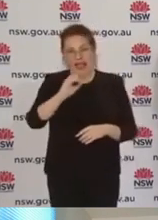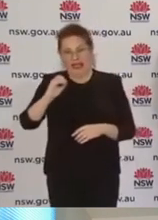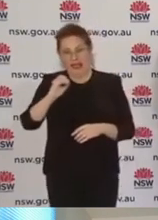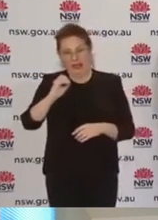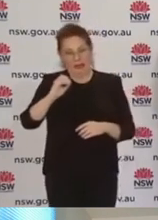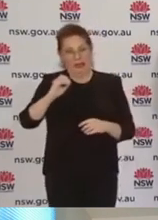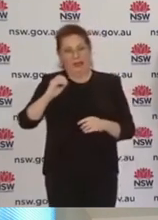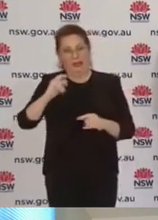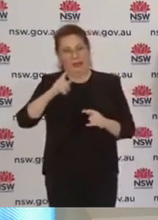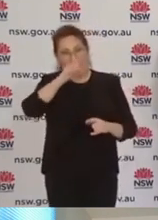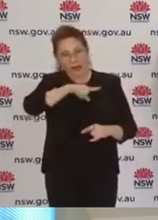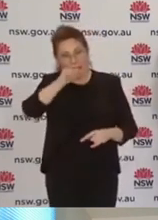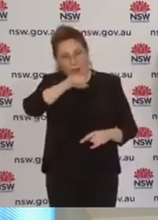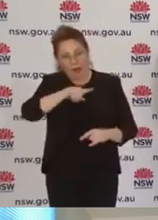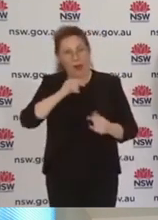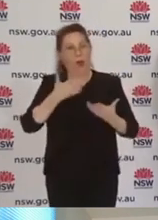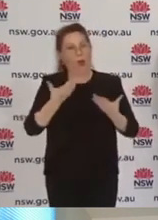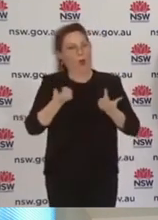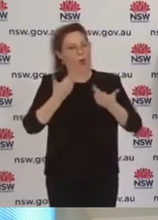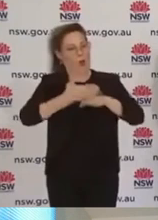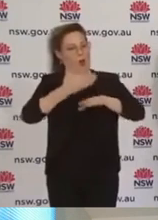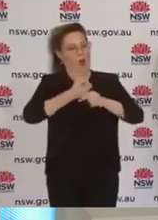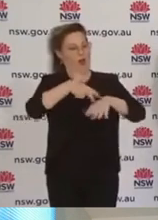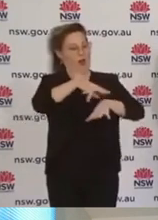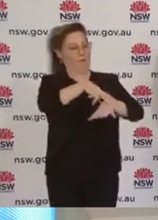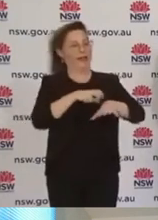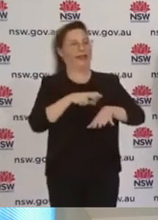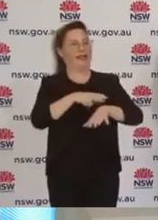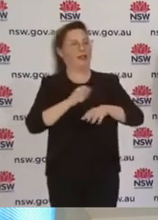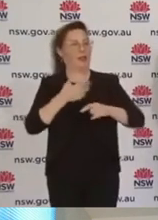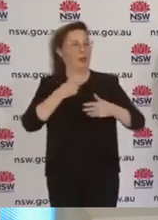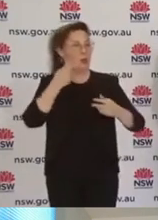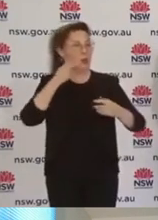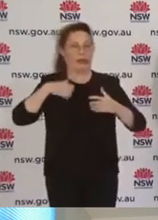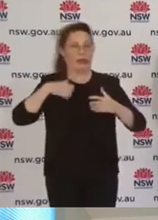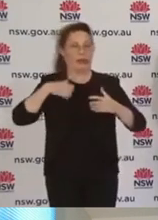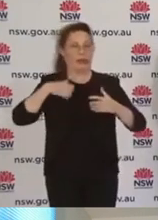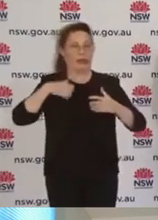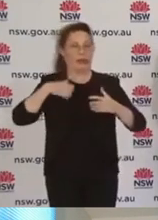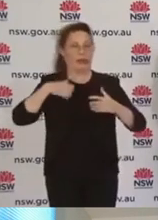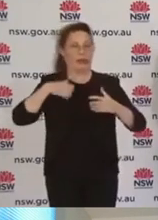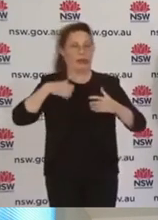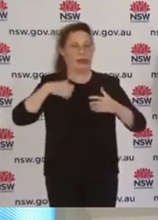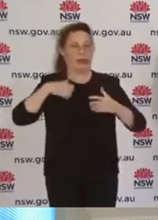COVID compliance duties on our roads. You would have seen roadblocks.